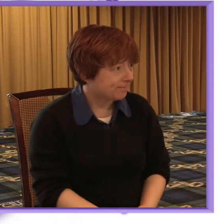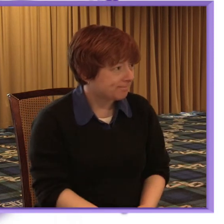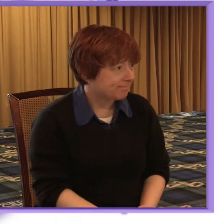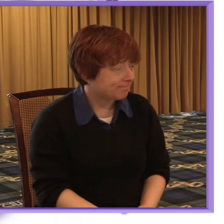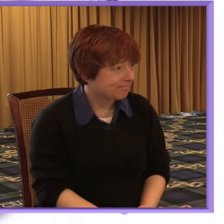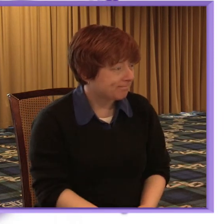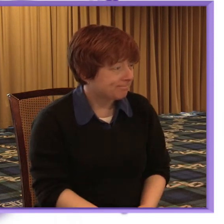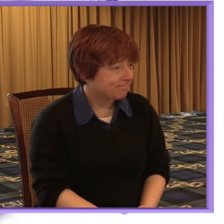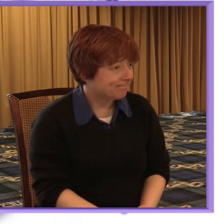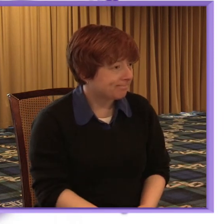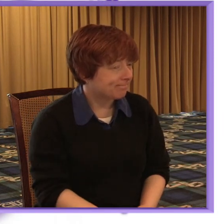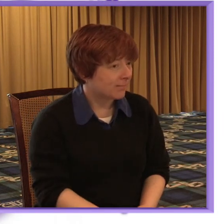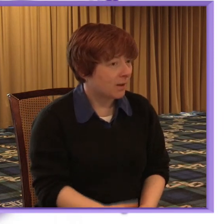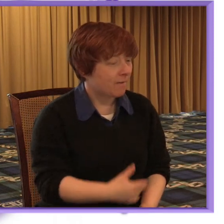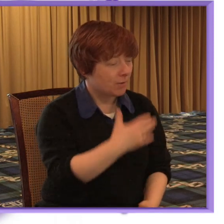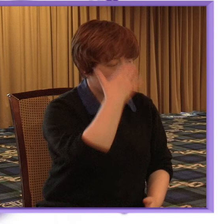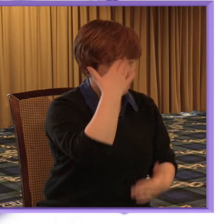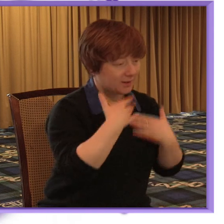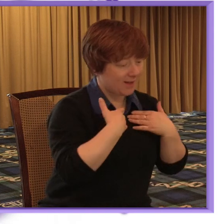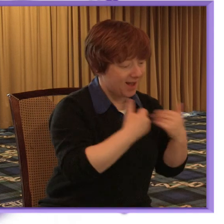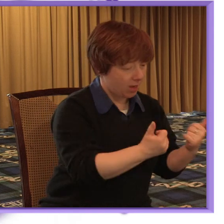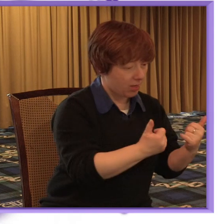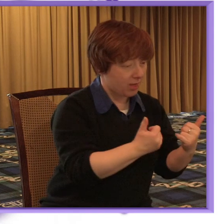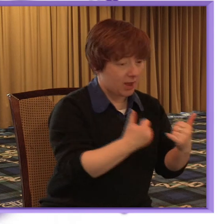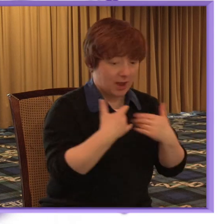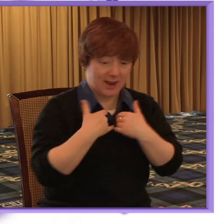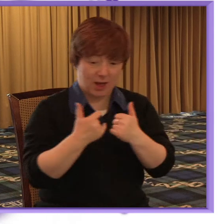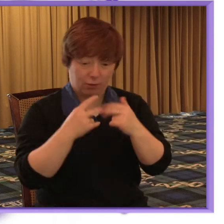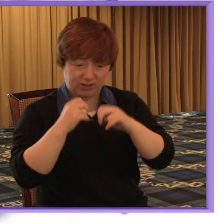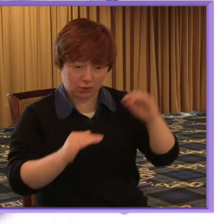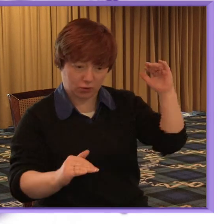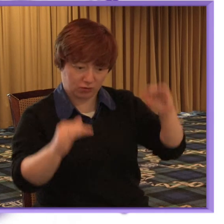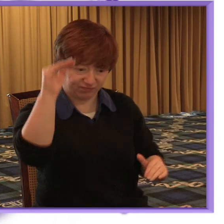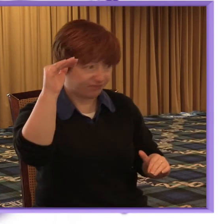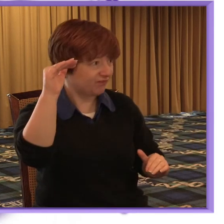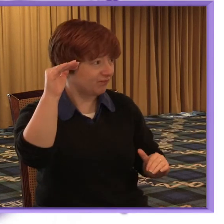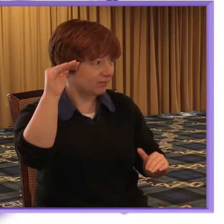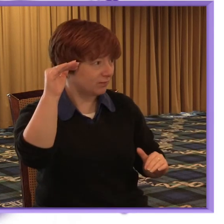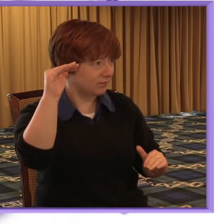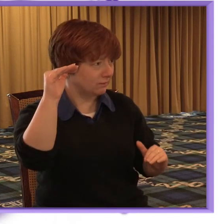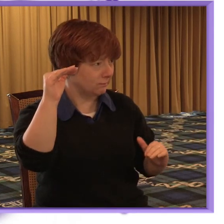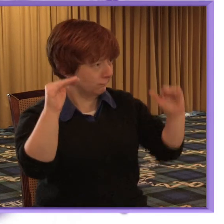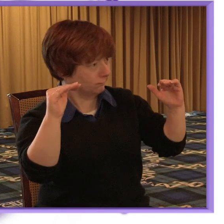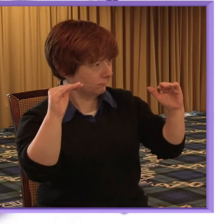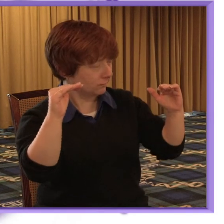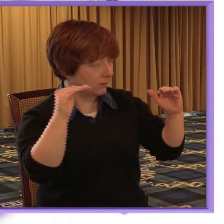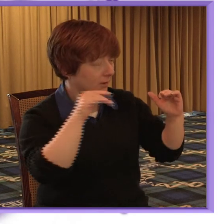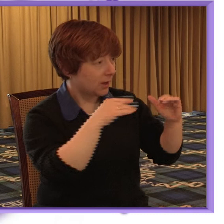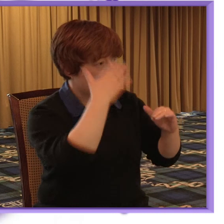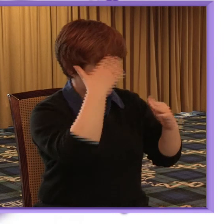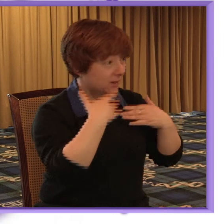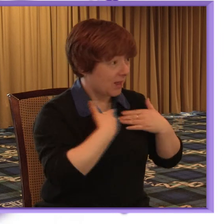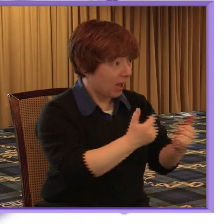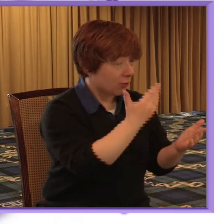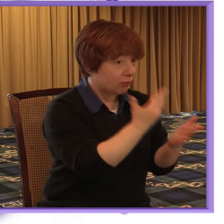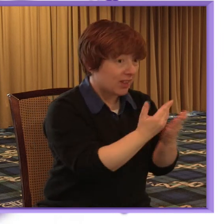disparity between mental health and health research was another key key key theme that emerged from our consultation despite mental health problems counting